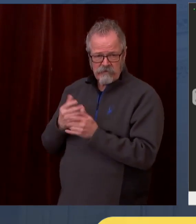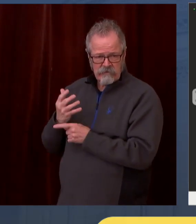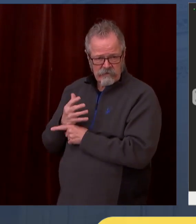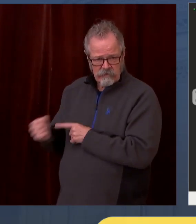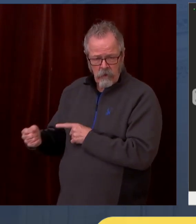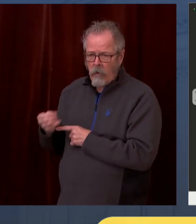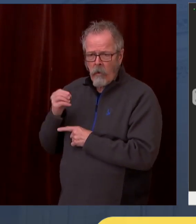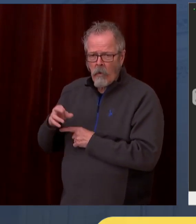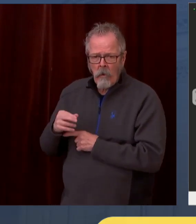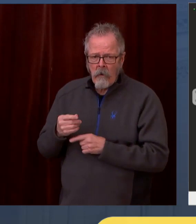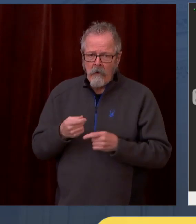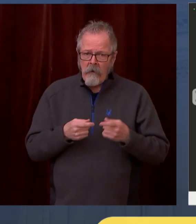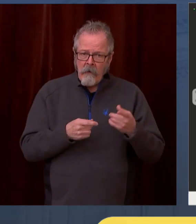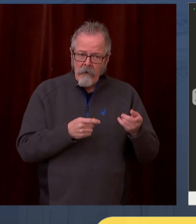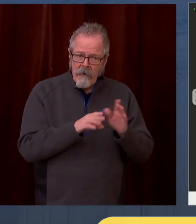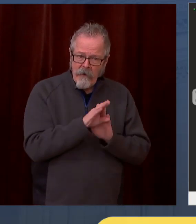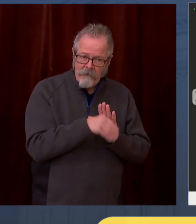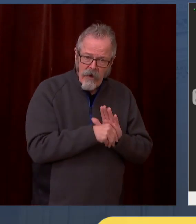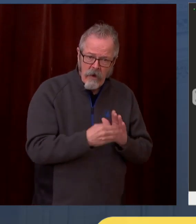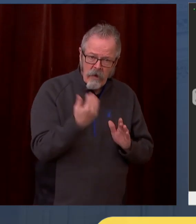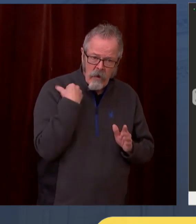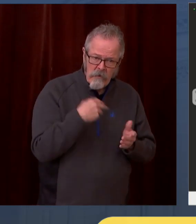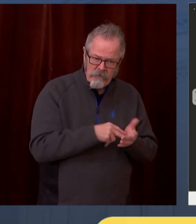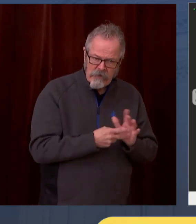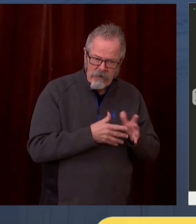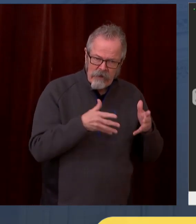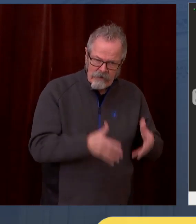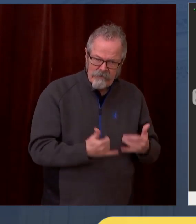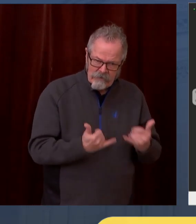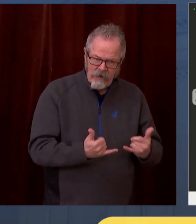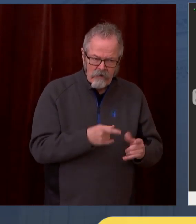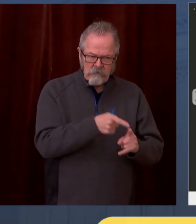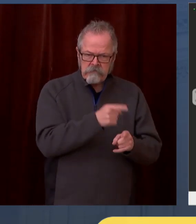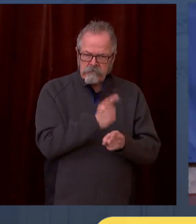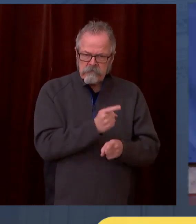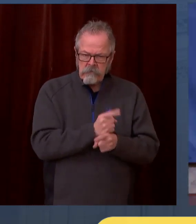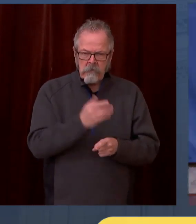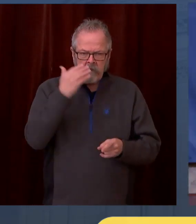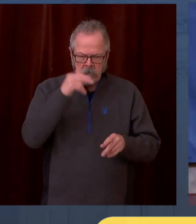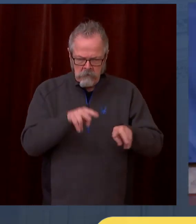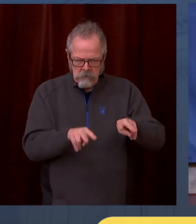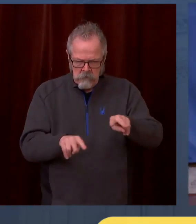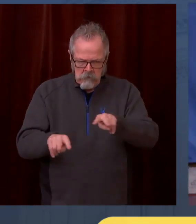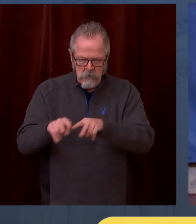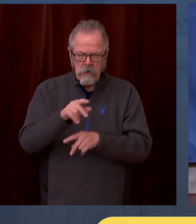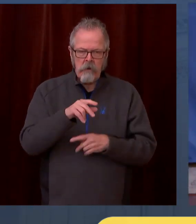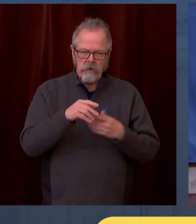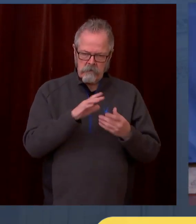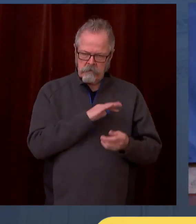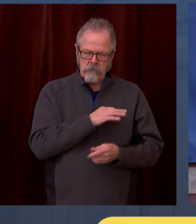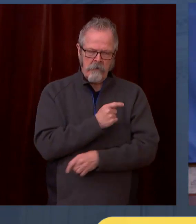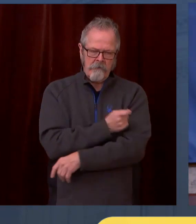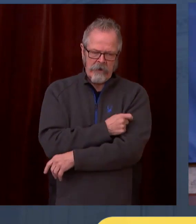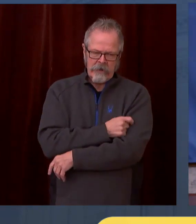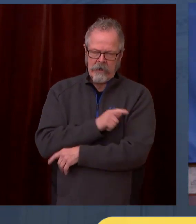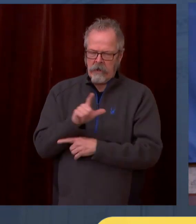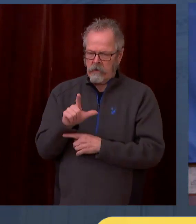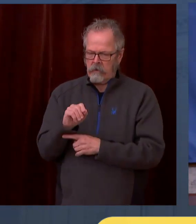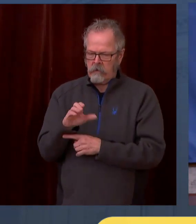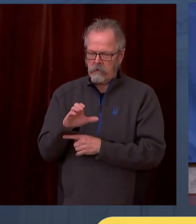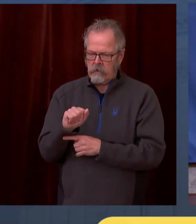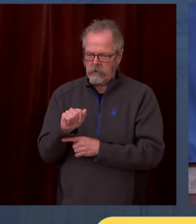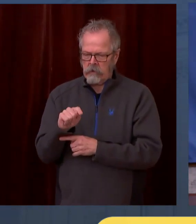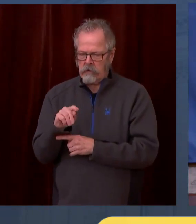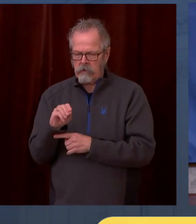substantial help to folks. So many thanks to Microsoft, Starbucks, Expedia, Costco, Proto Ventures, and many others in helping develop